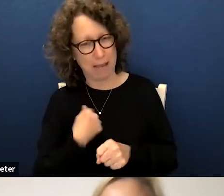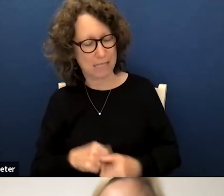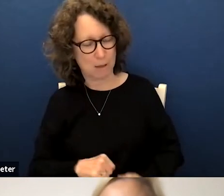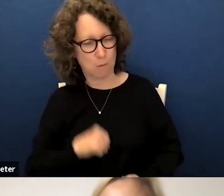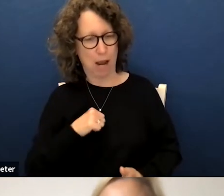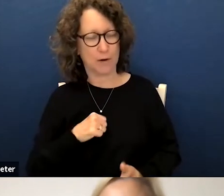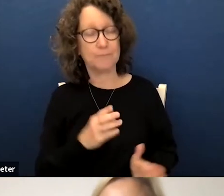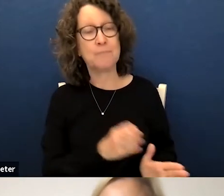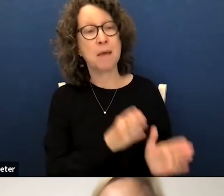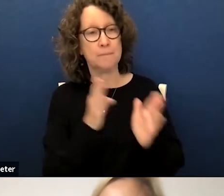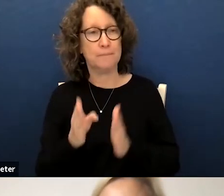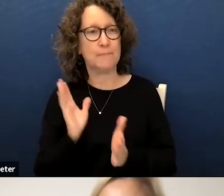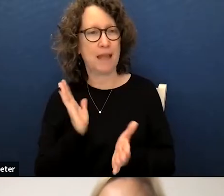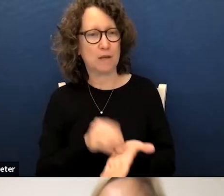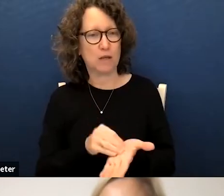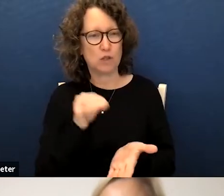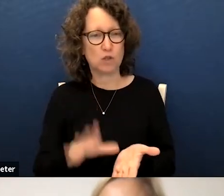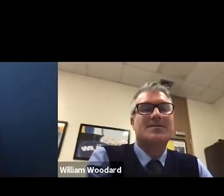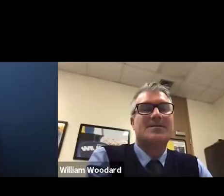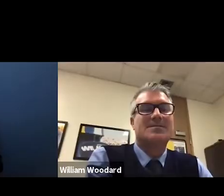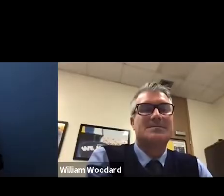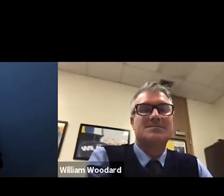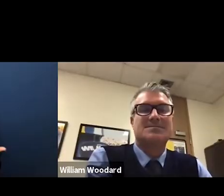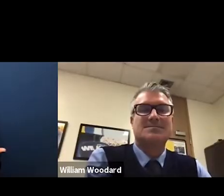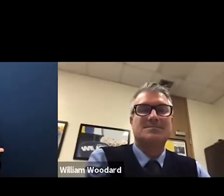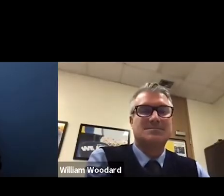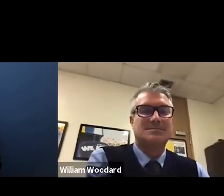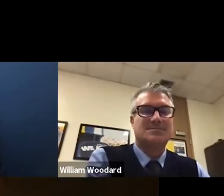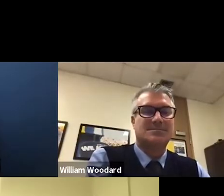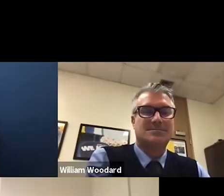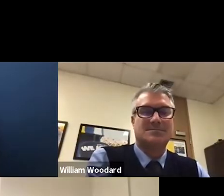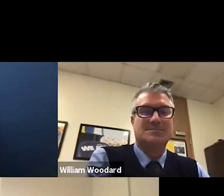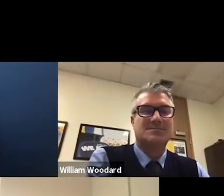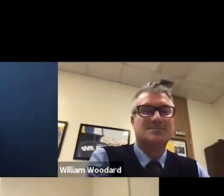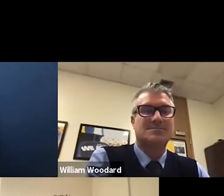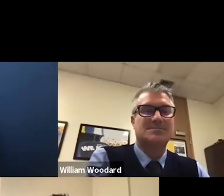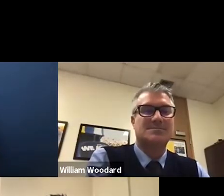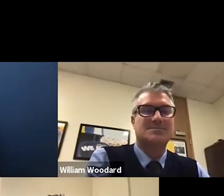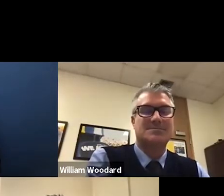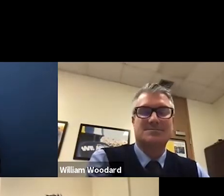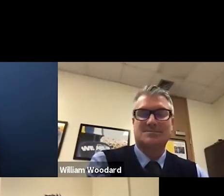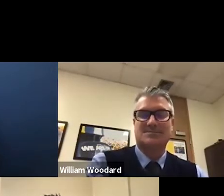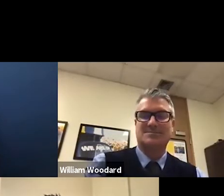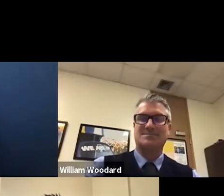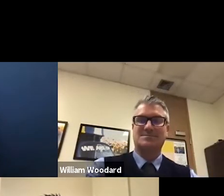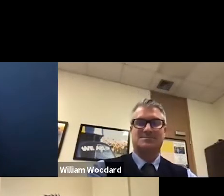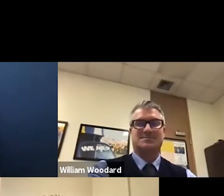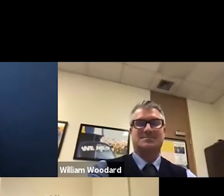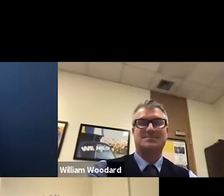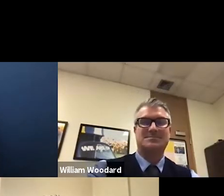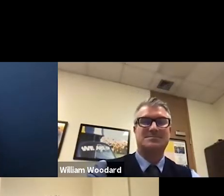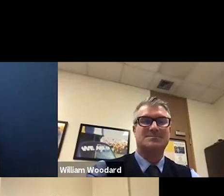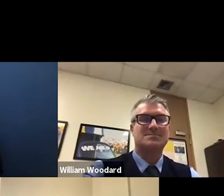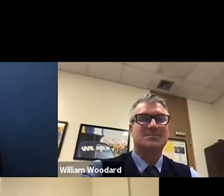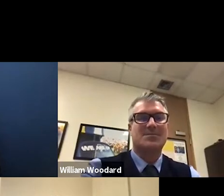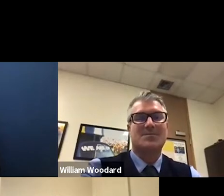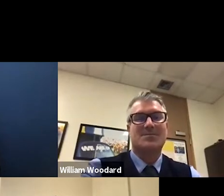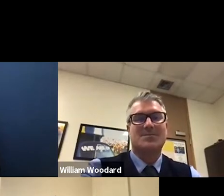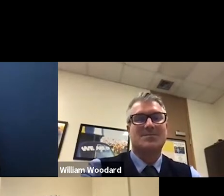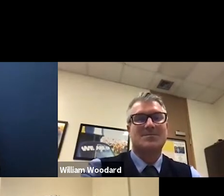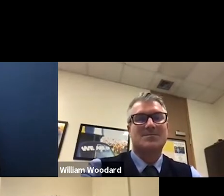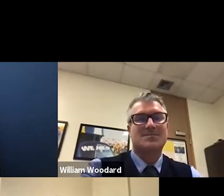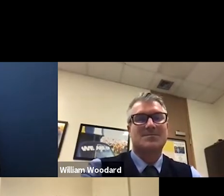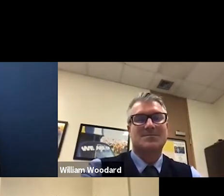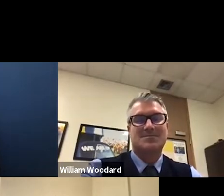next we have a student iman uh who's also joining us via zoom congratulations to even 14 years old a dos